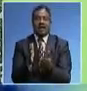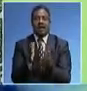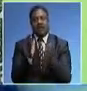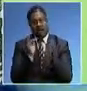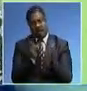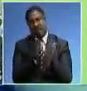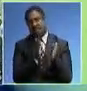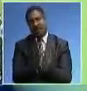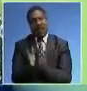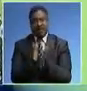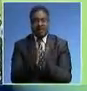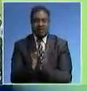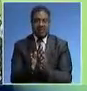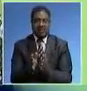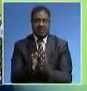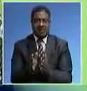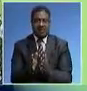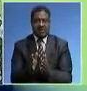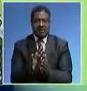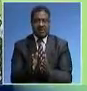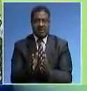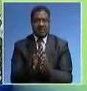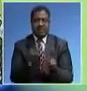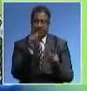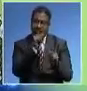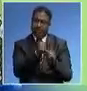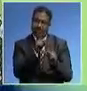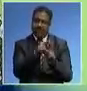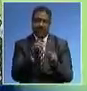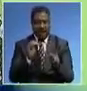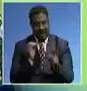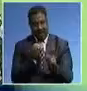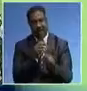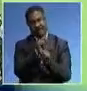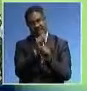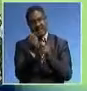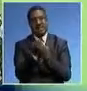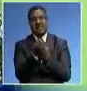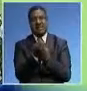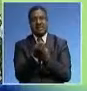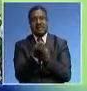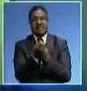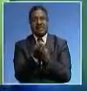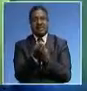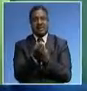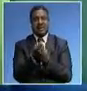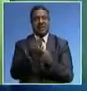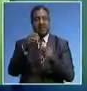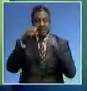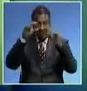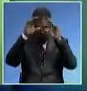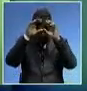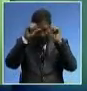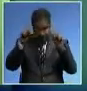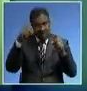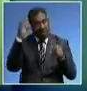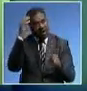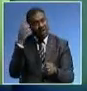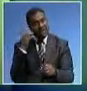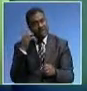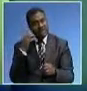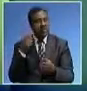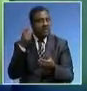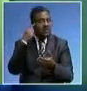A transition of handing over the office of president, the office of the secretary